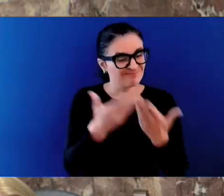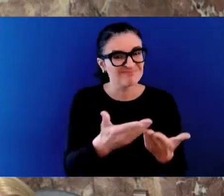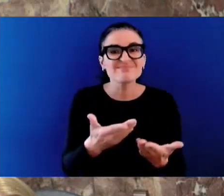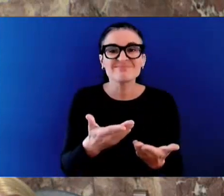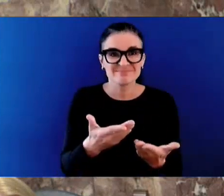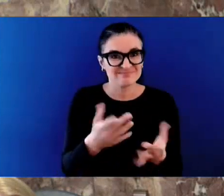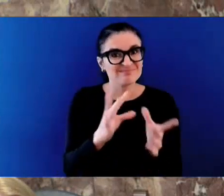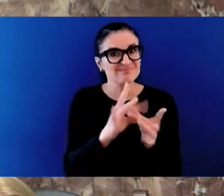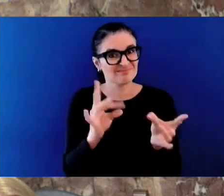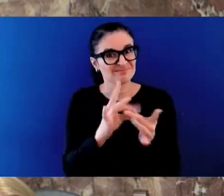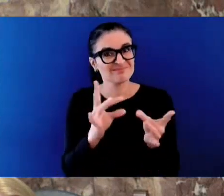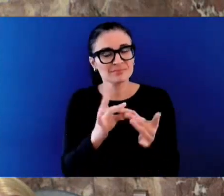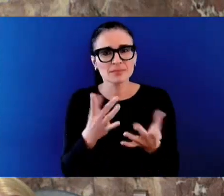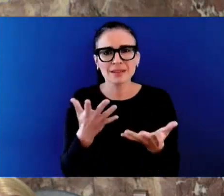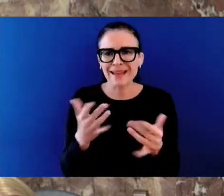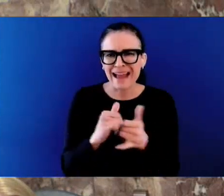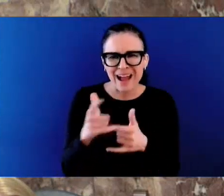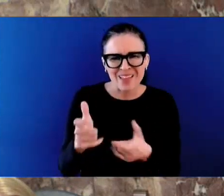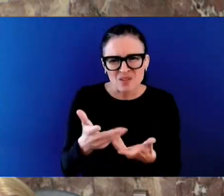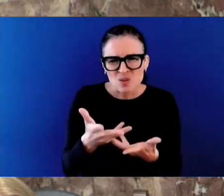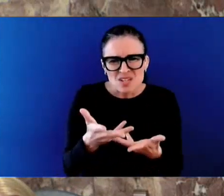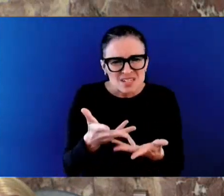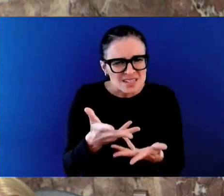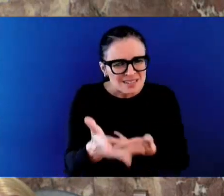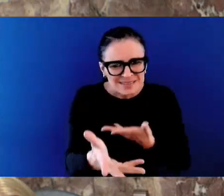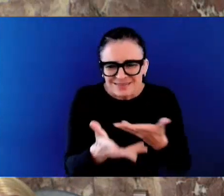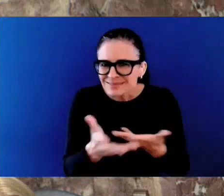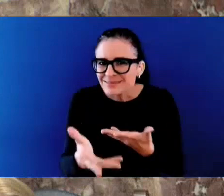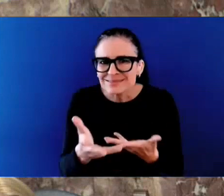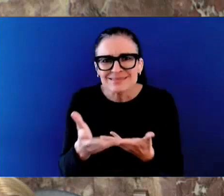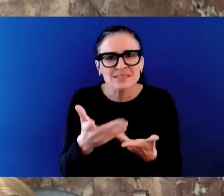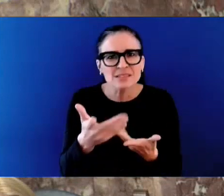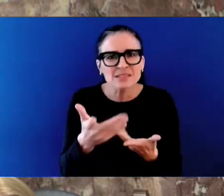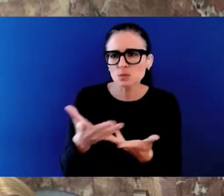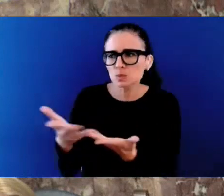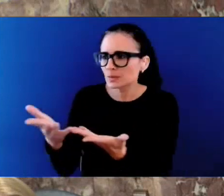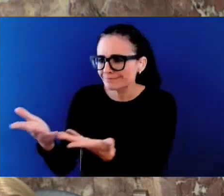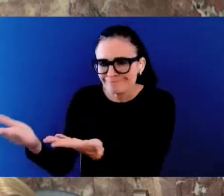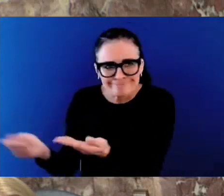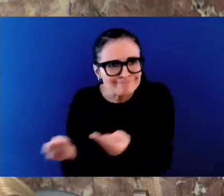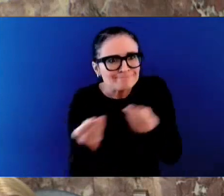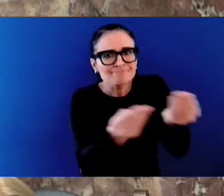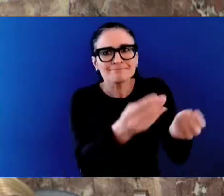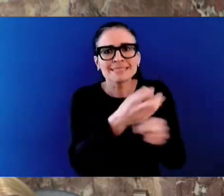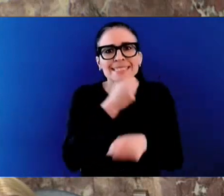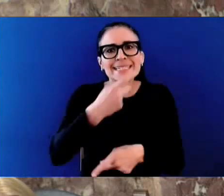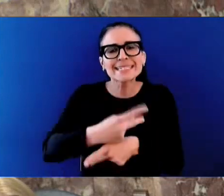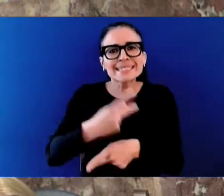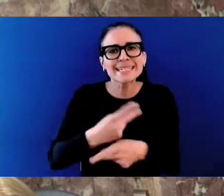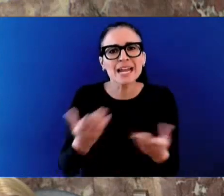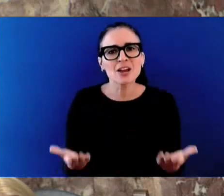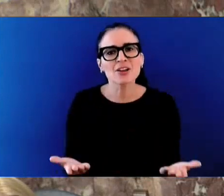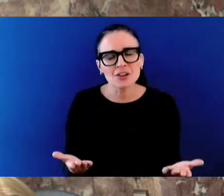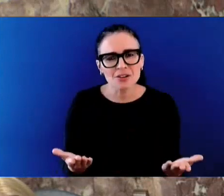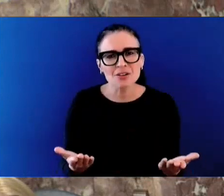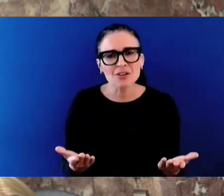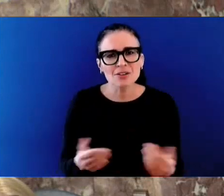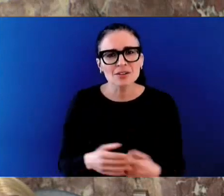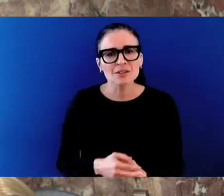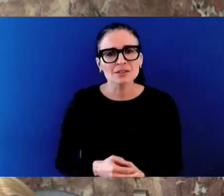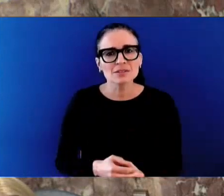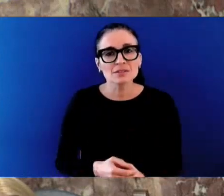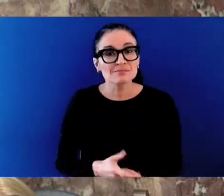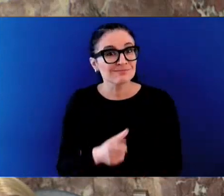pathways to care. We have law enforcement very much on alert. We have our health